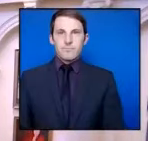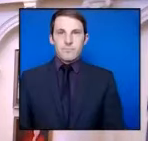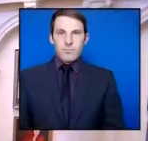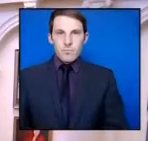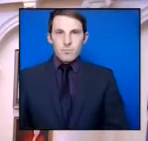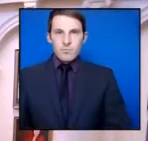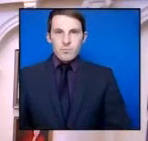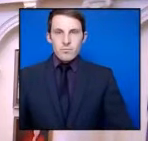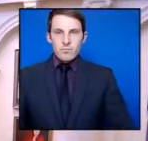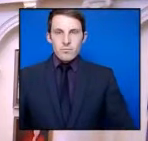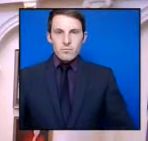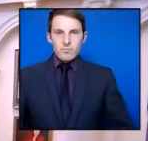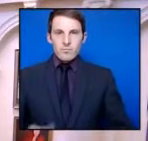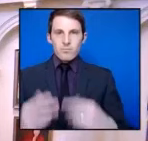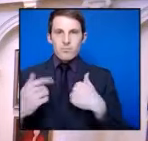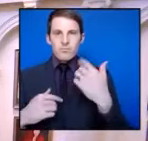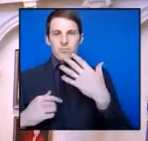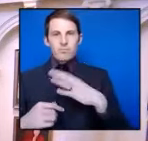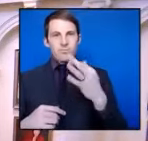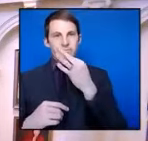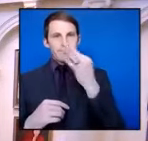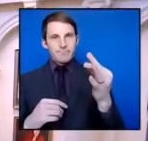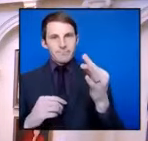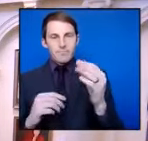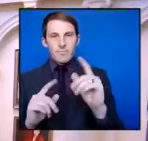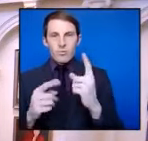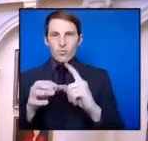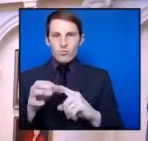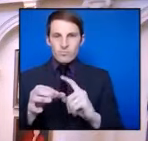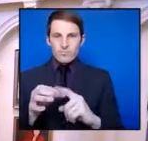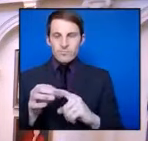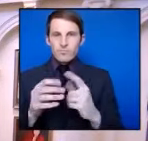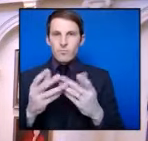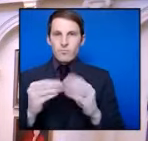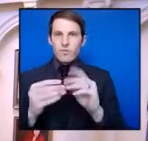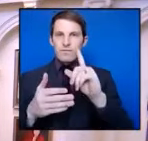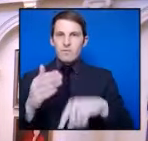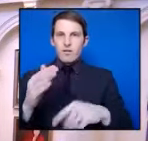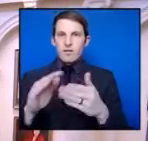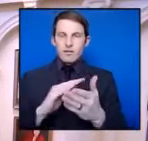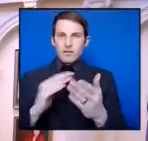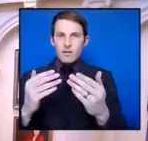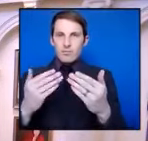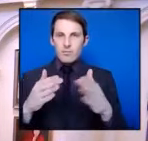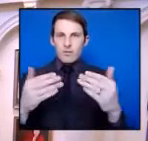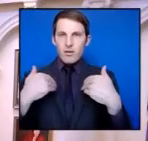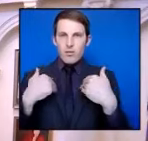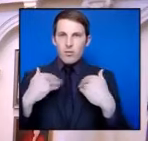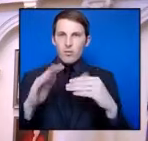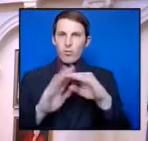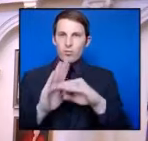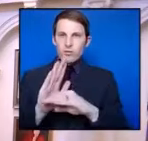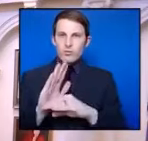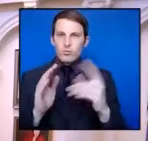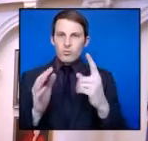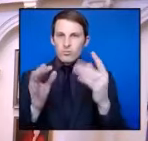question. With regards to fines under the public health orders, who determines the magnitude of those fines and why is Victoria's the